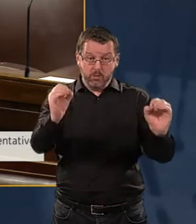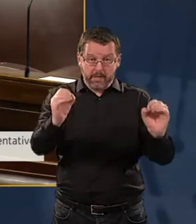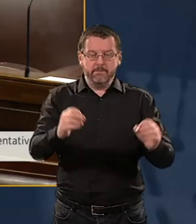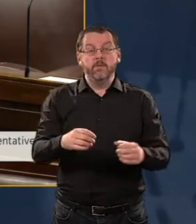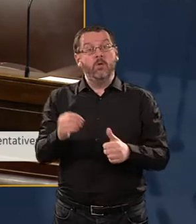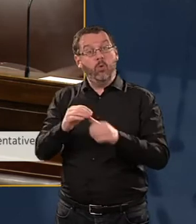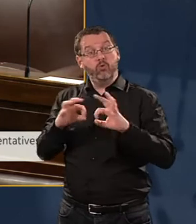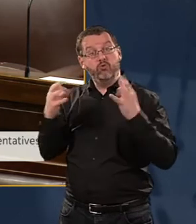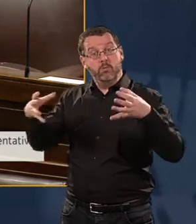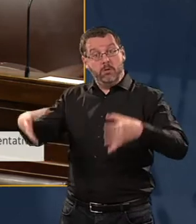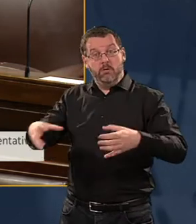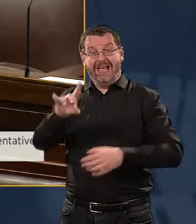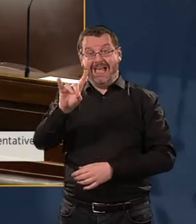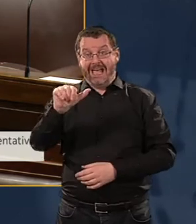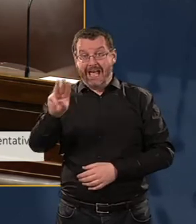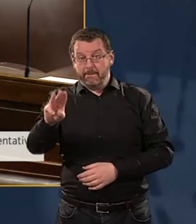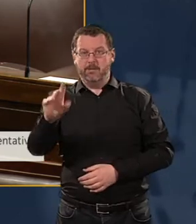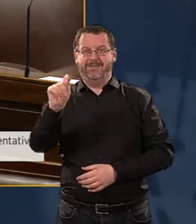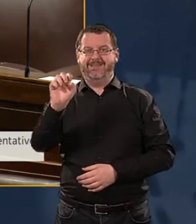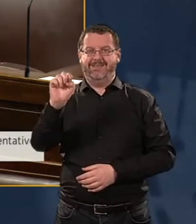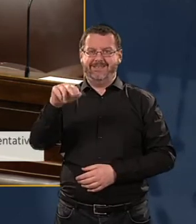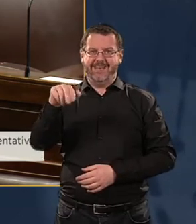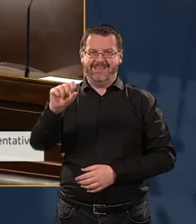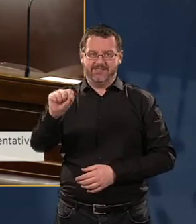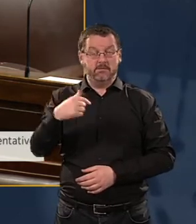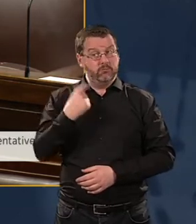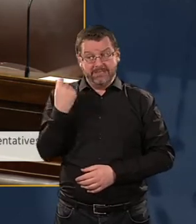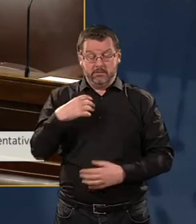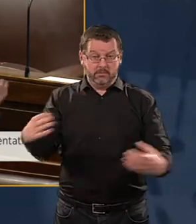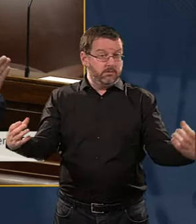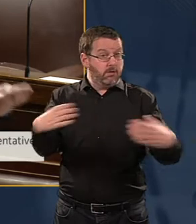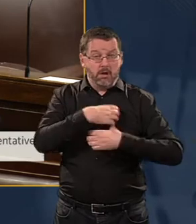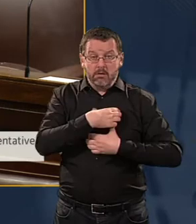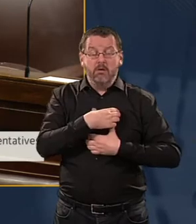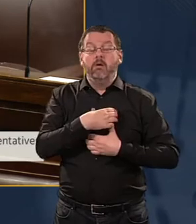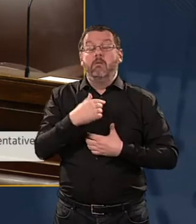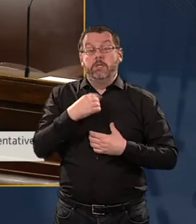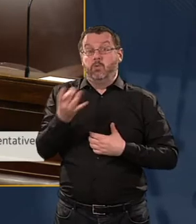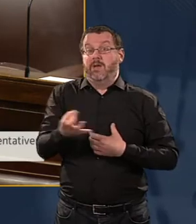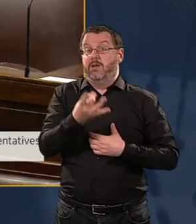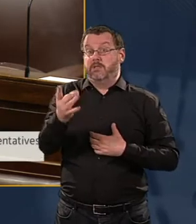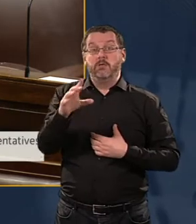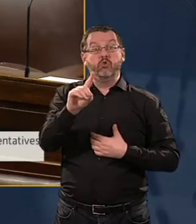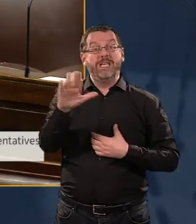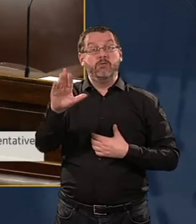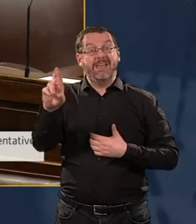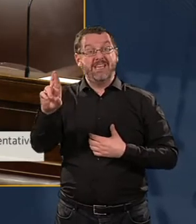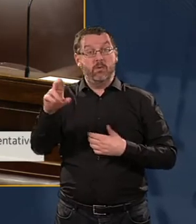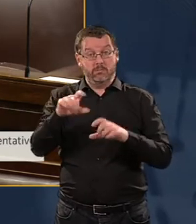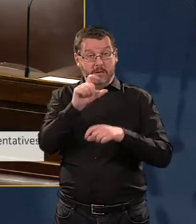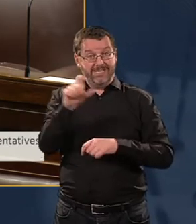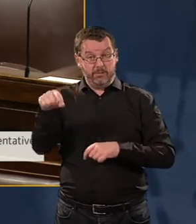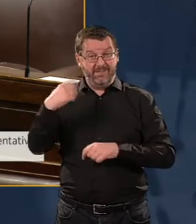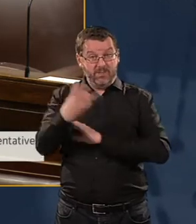those who are HAP tenants. I was shocked to discover, Count Corley, in a question to Dunleary-Ratdown County Council this week,